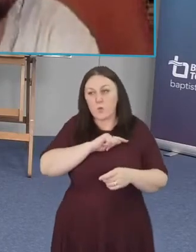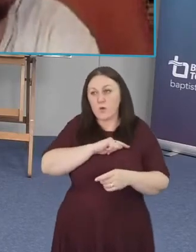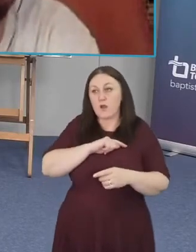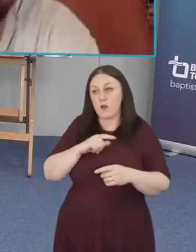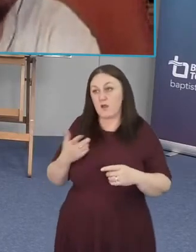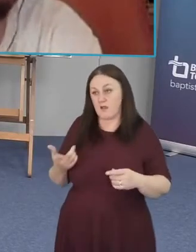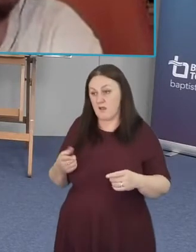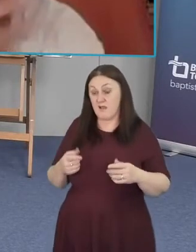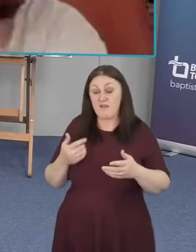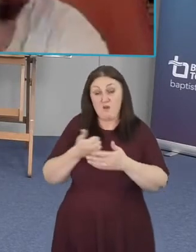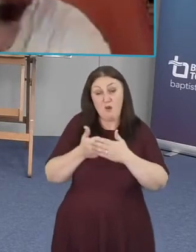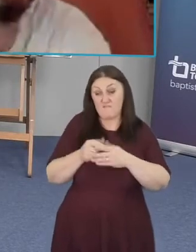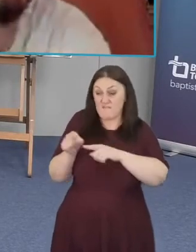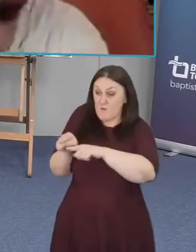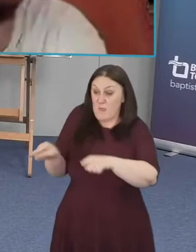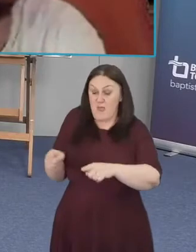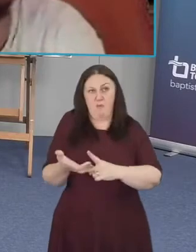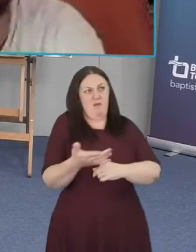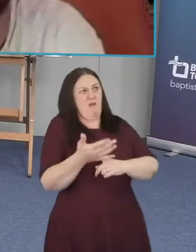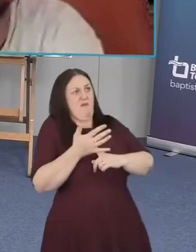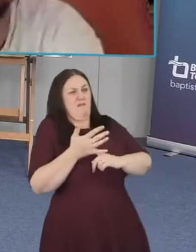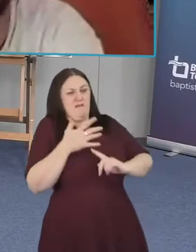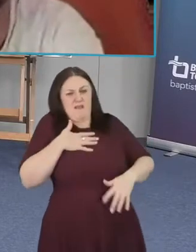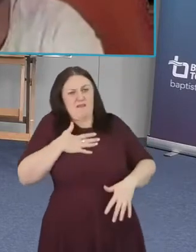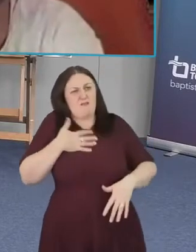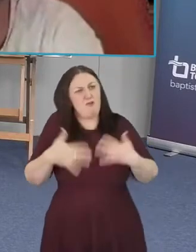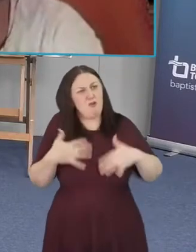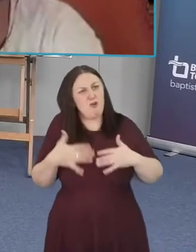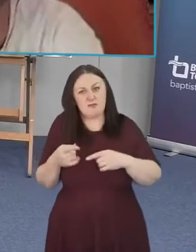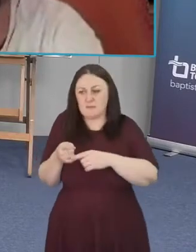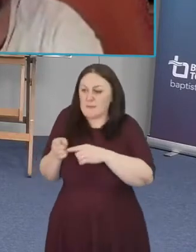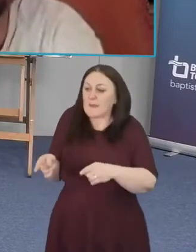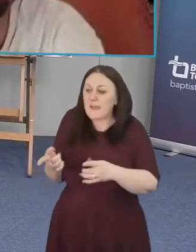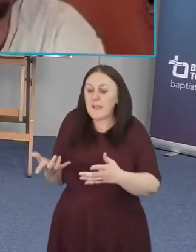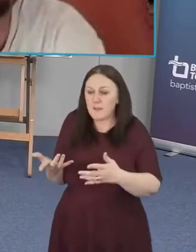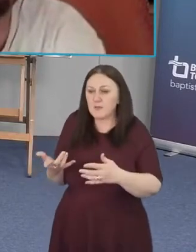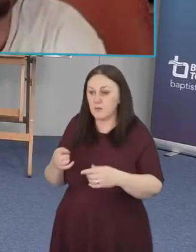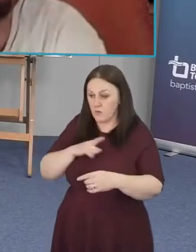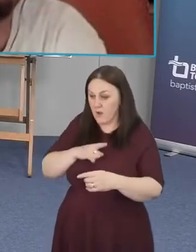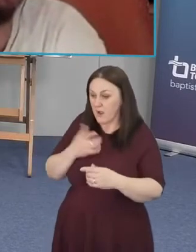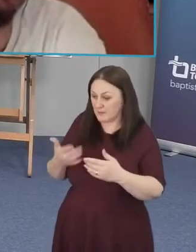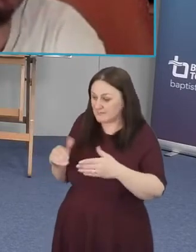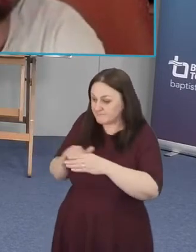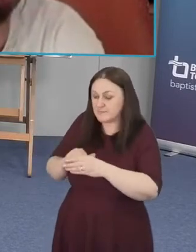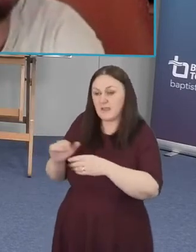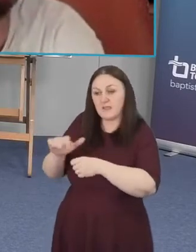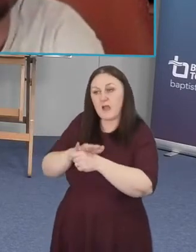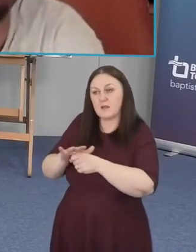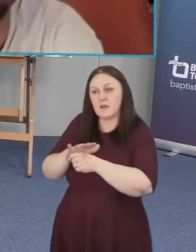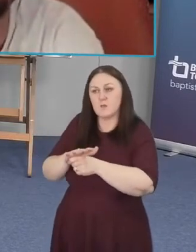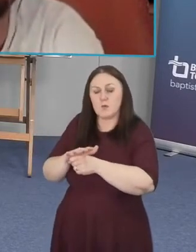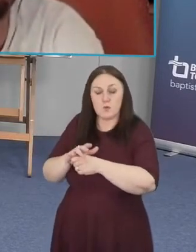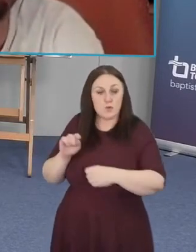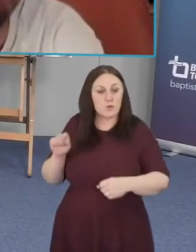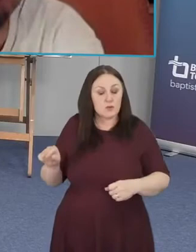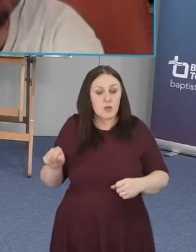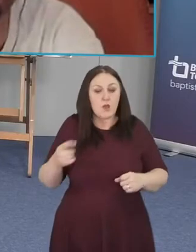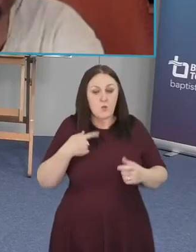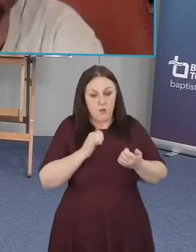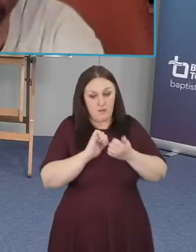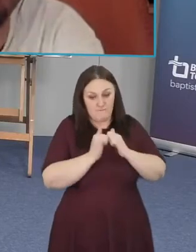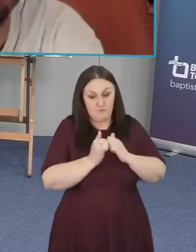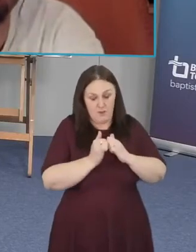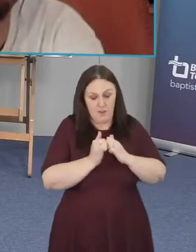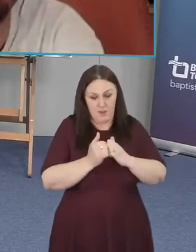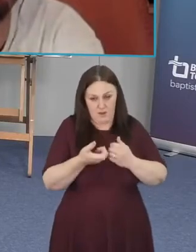very hurtful to the indigenous people that live in that neighborhood you know if if um and i i had a friend of mine that told me